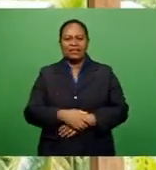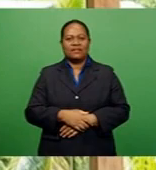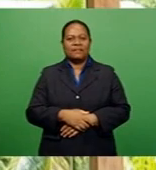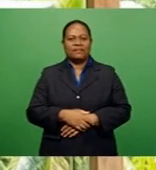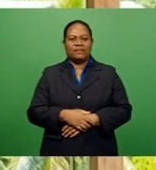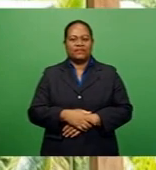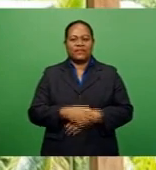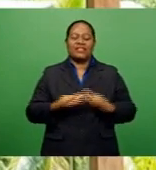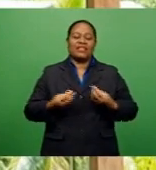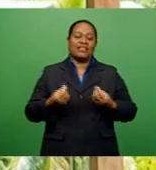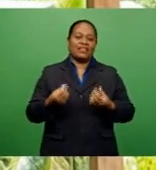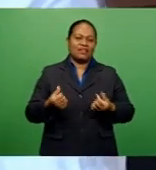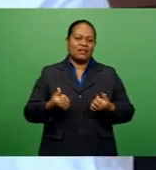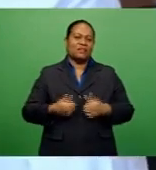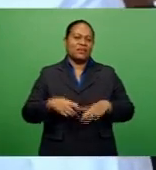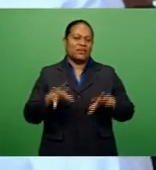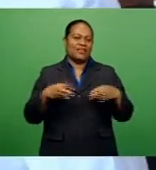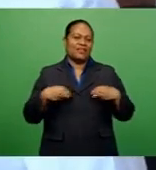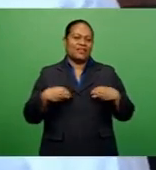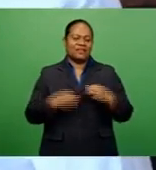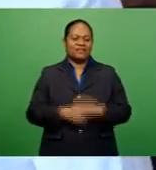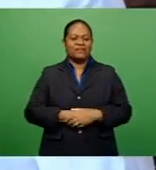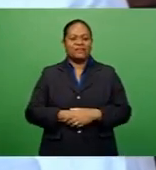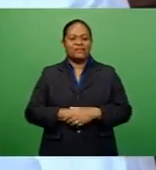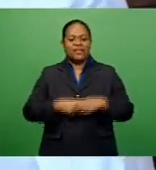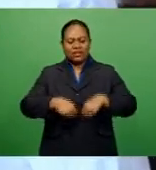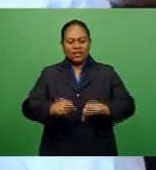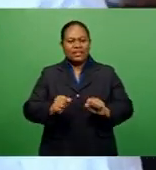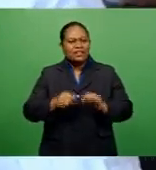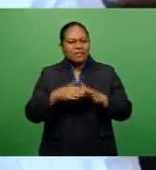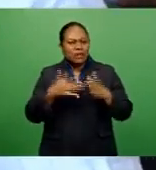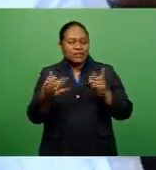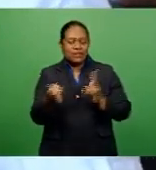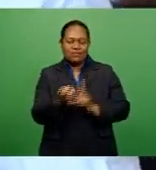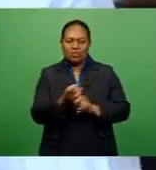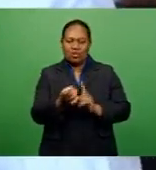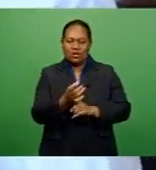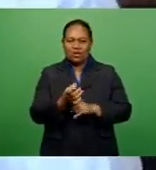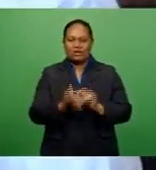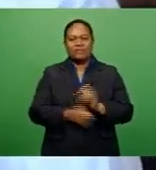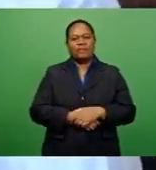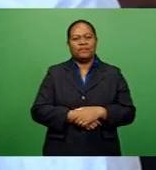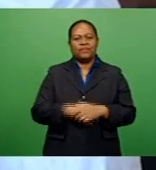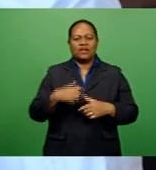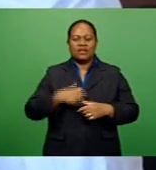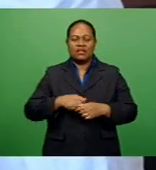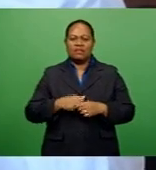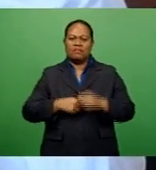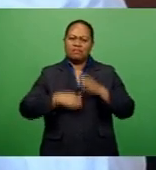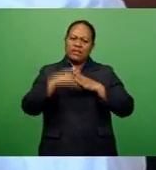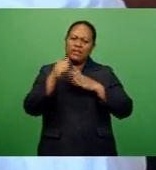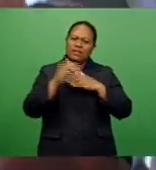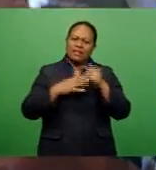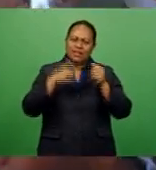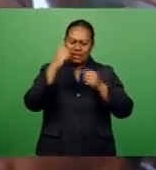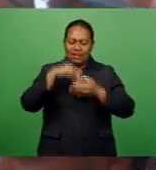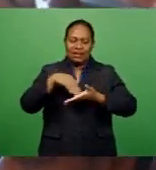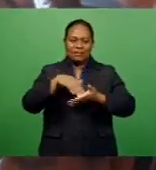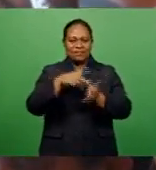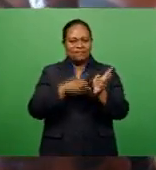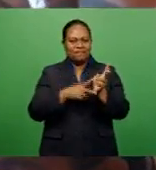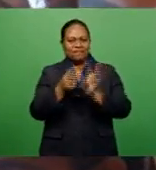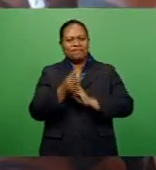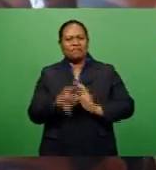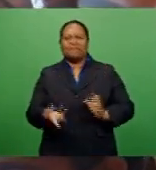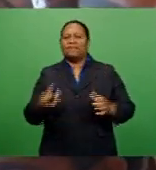the cash that they receive in the island. The system is an important part of digital finance infrastructure that can help villagers engage